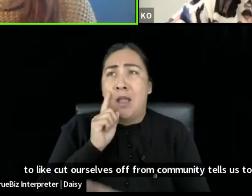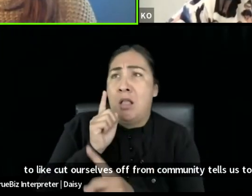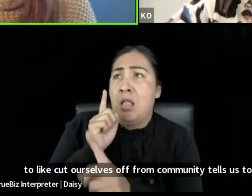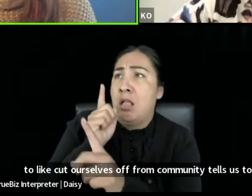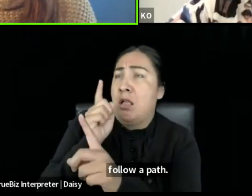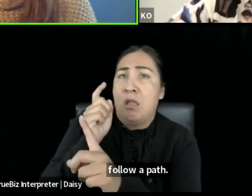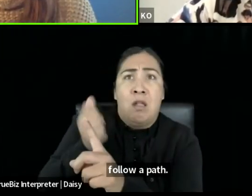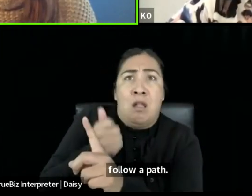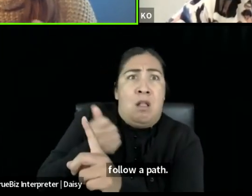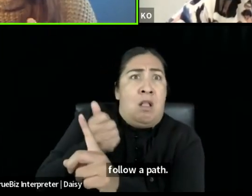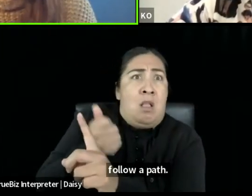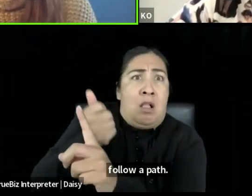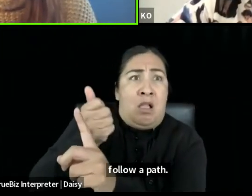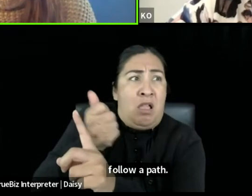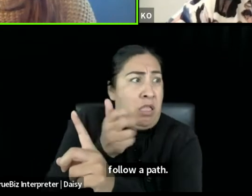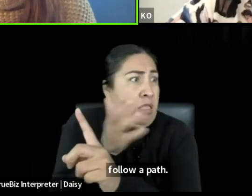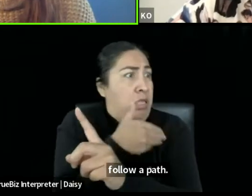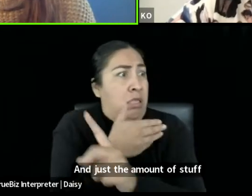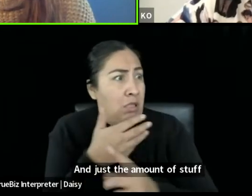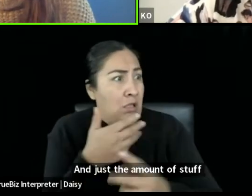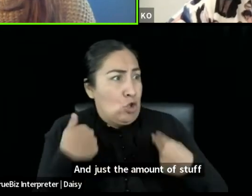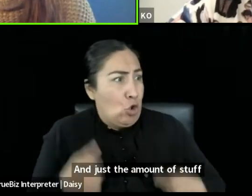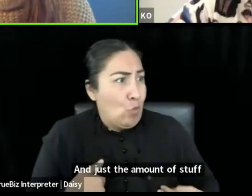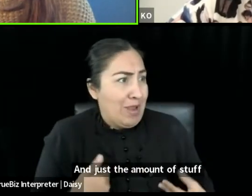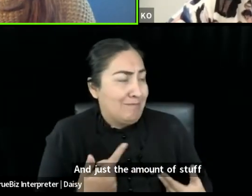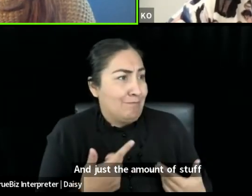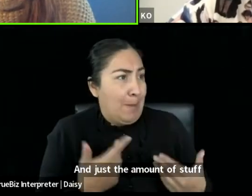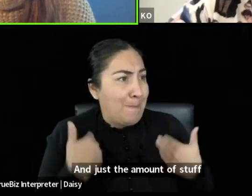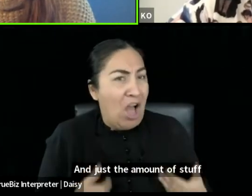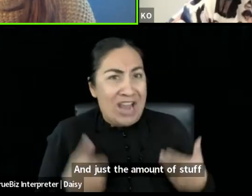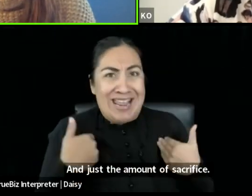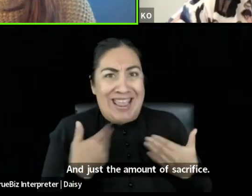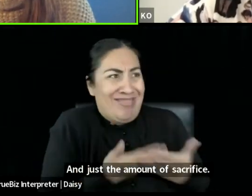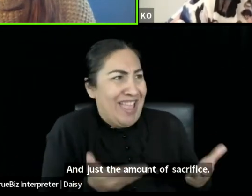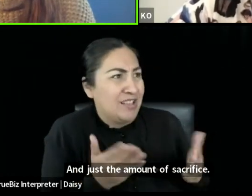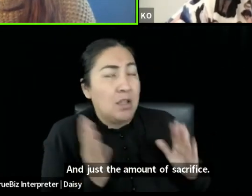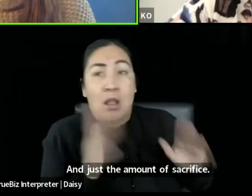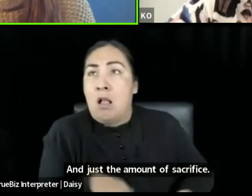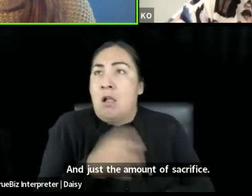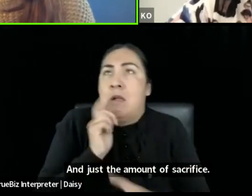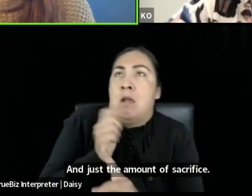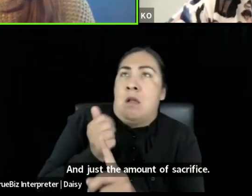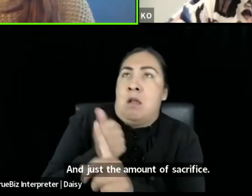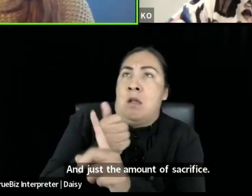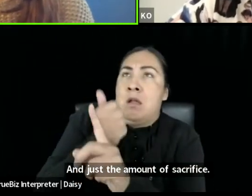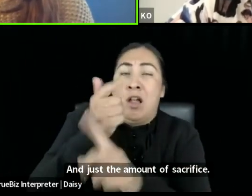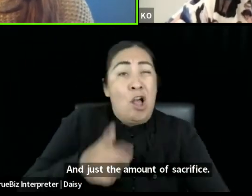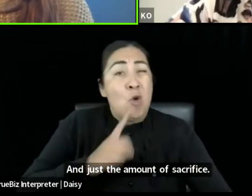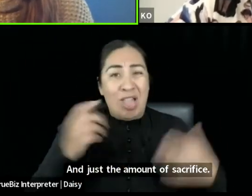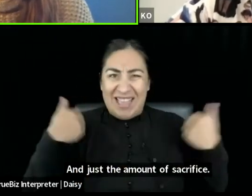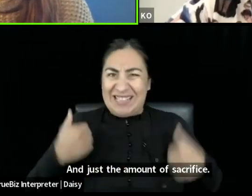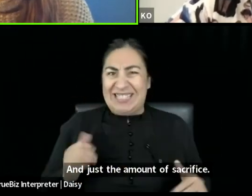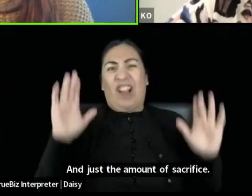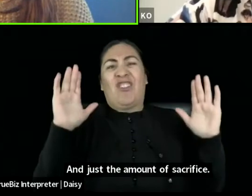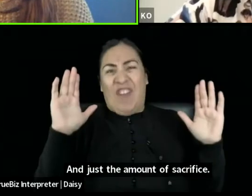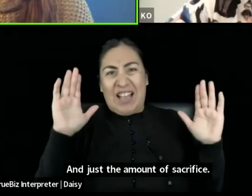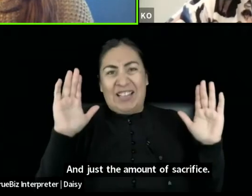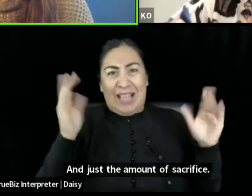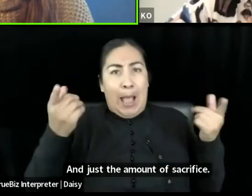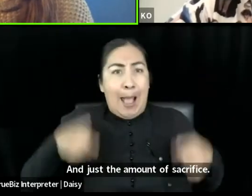sacrifice that, that is at our feet right now for this community